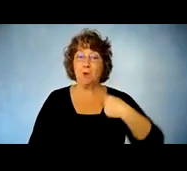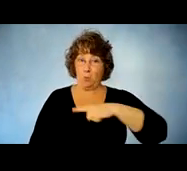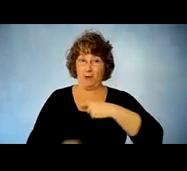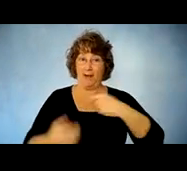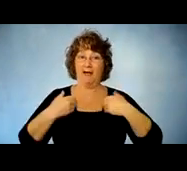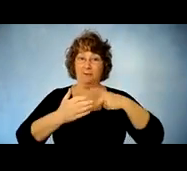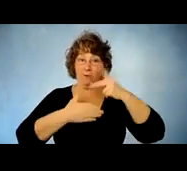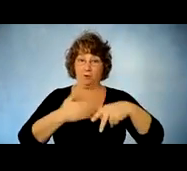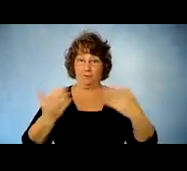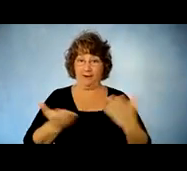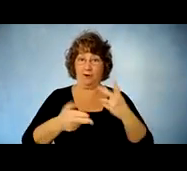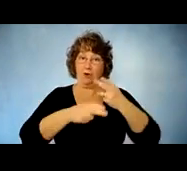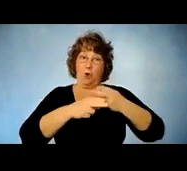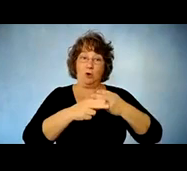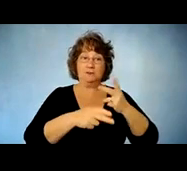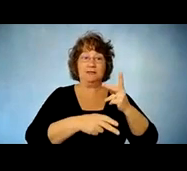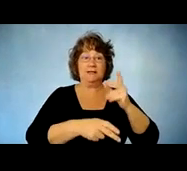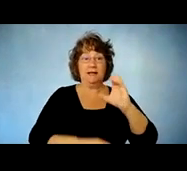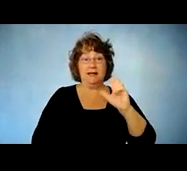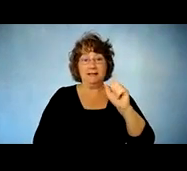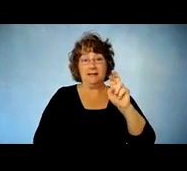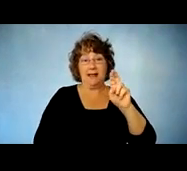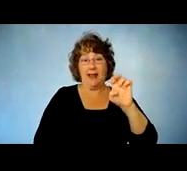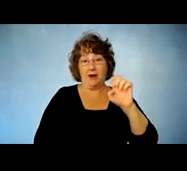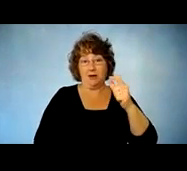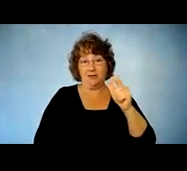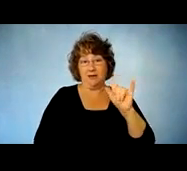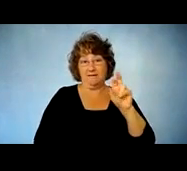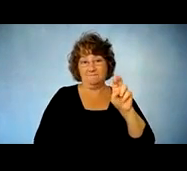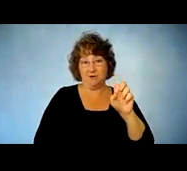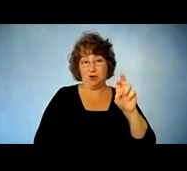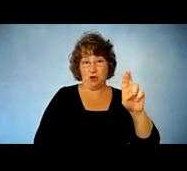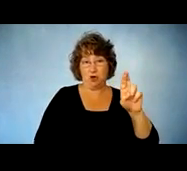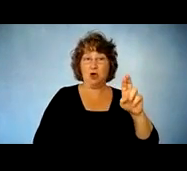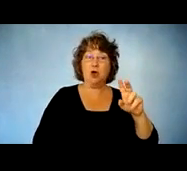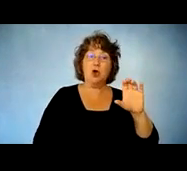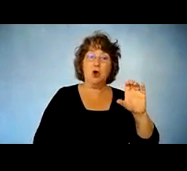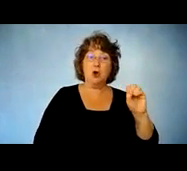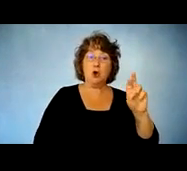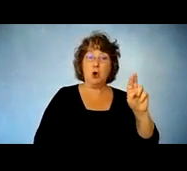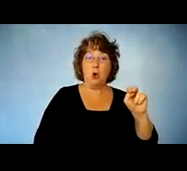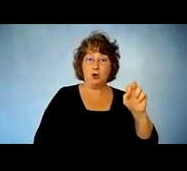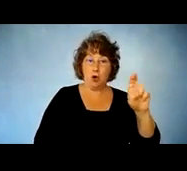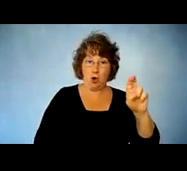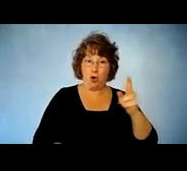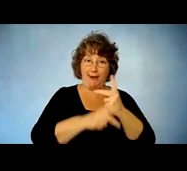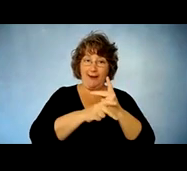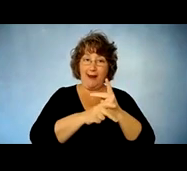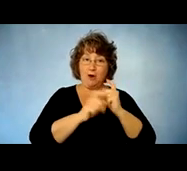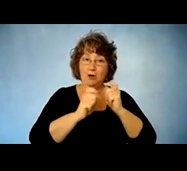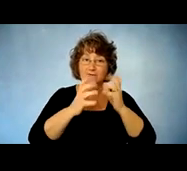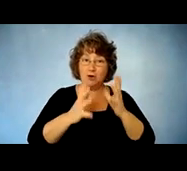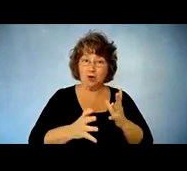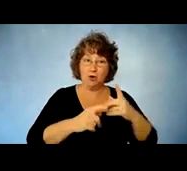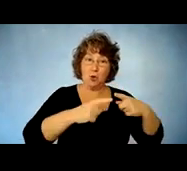called caregiver corner and um it's run by um our i think her new